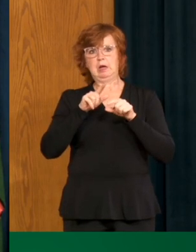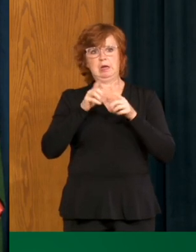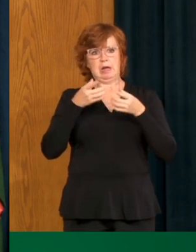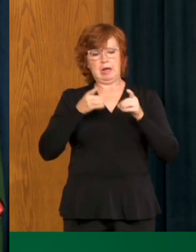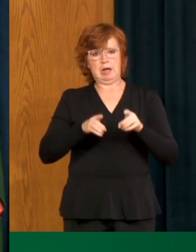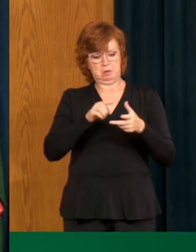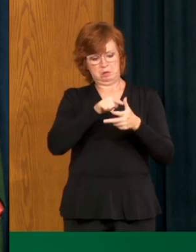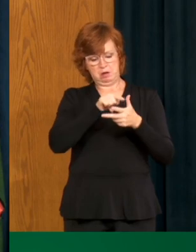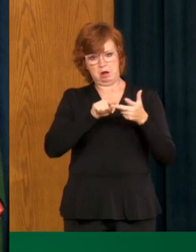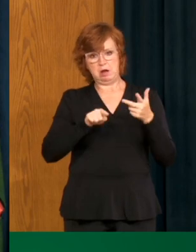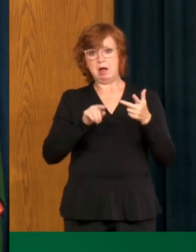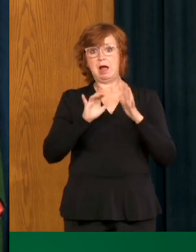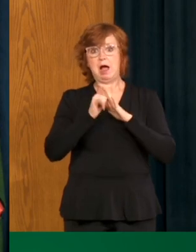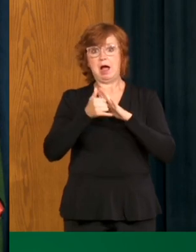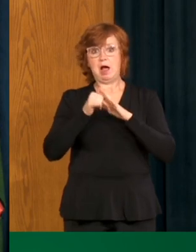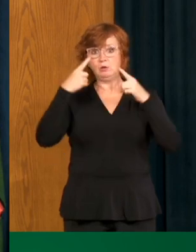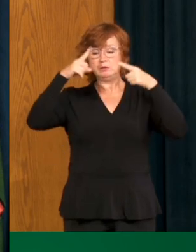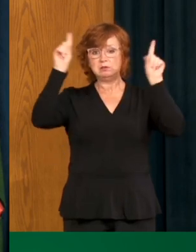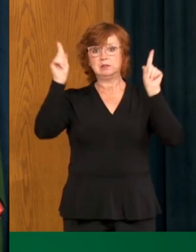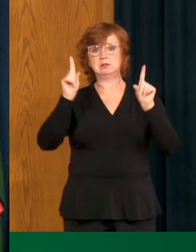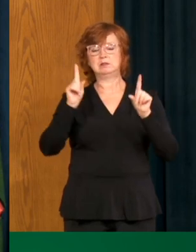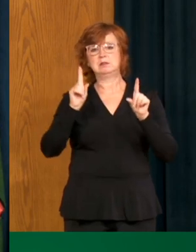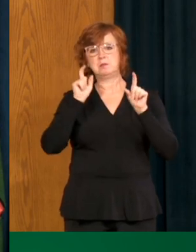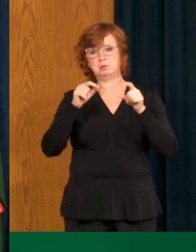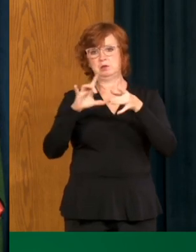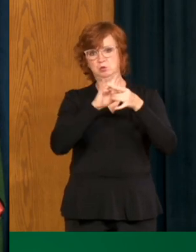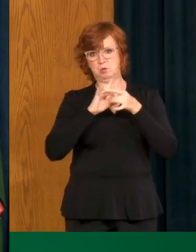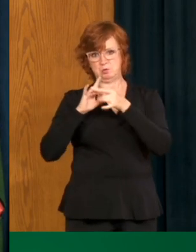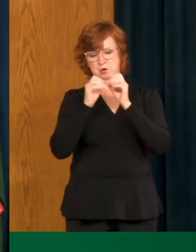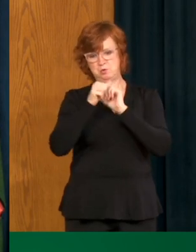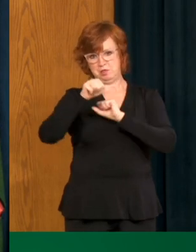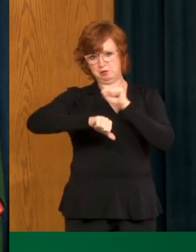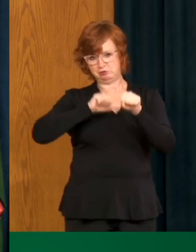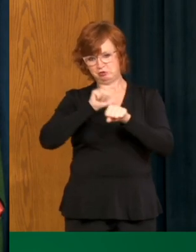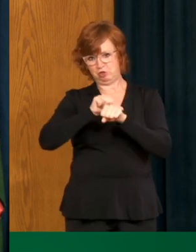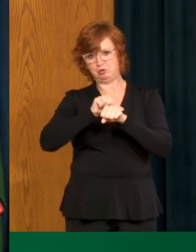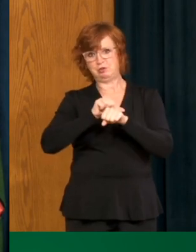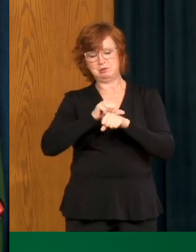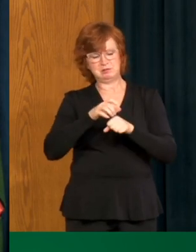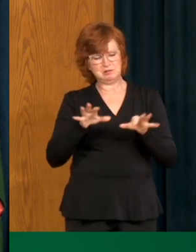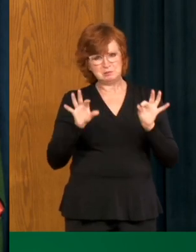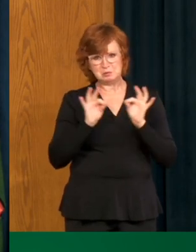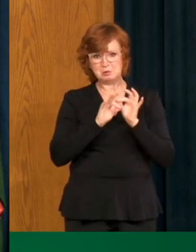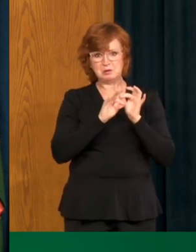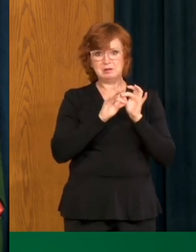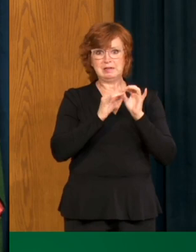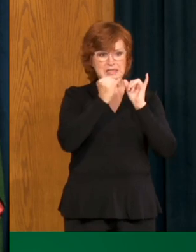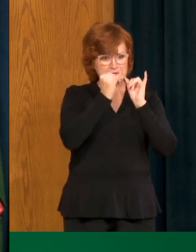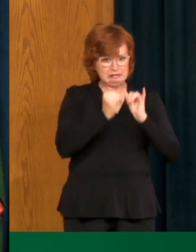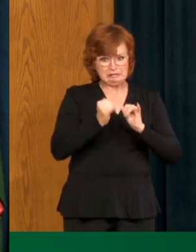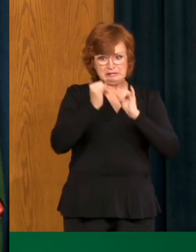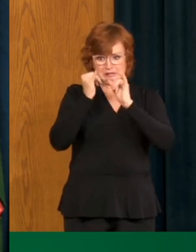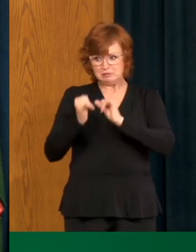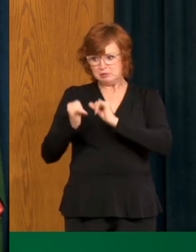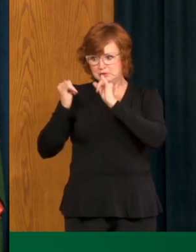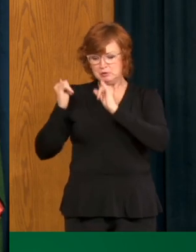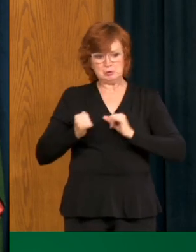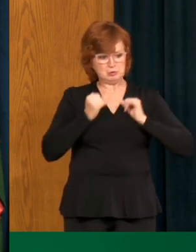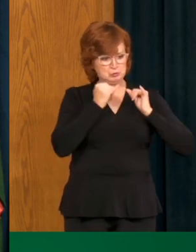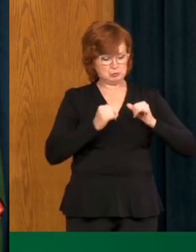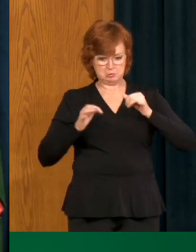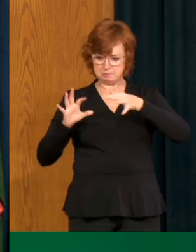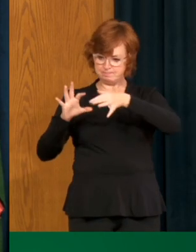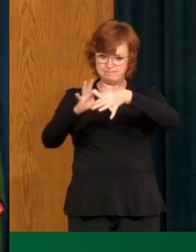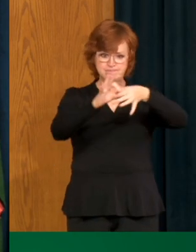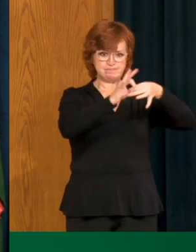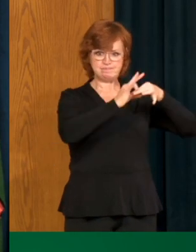complete cooperation, each of us. This is how we will protect your community and ours. This is